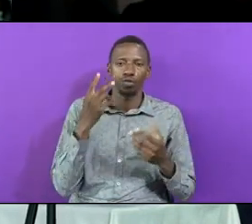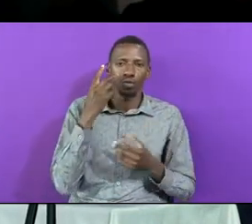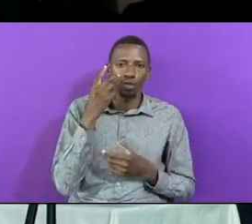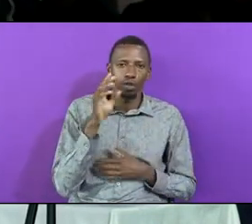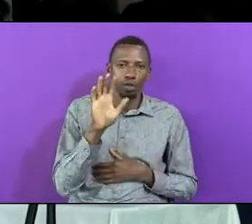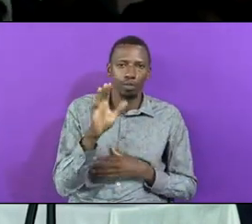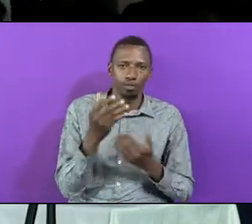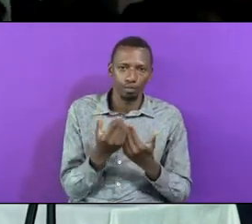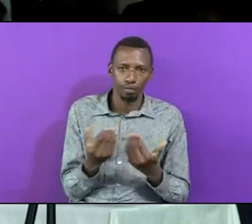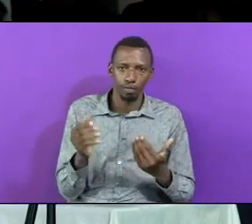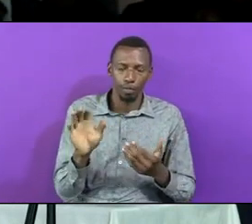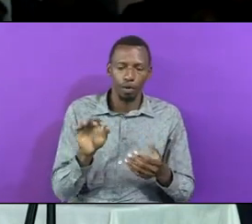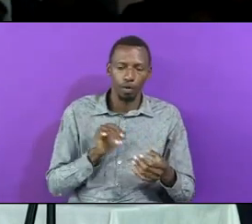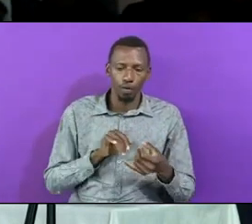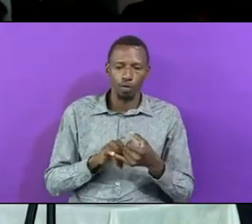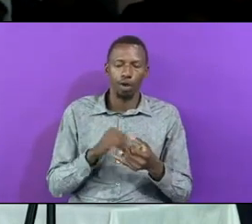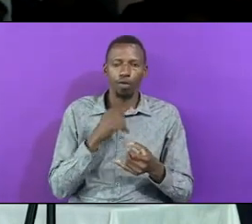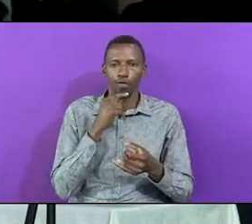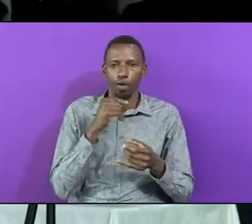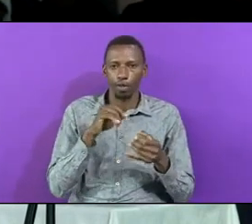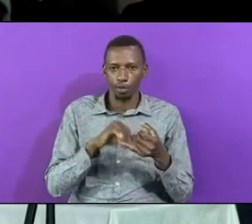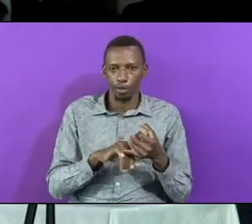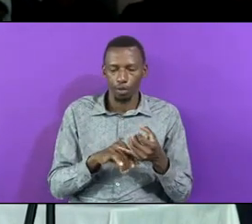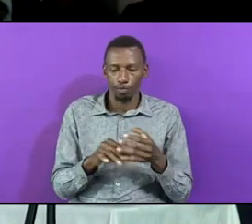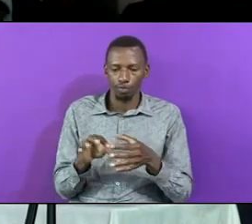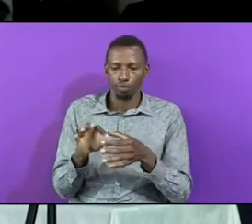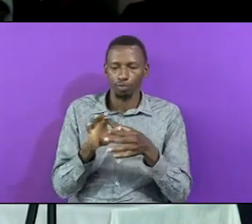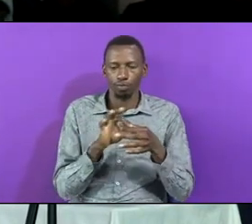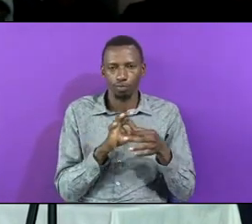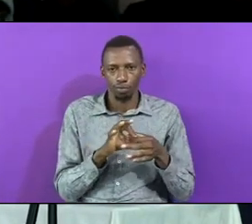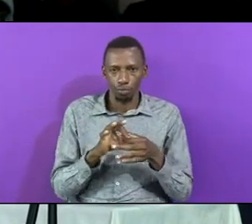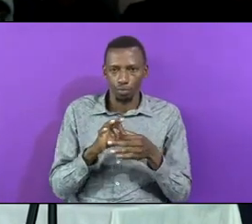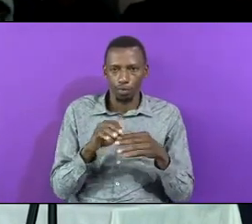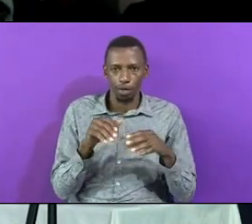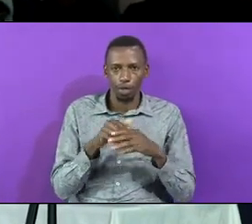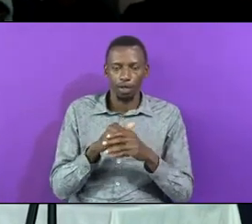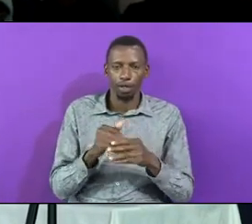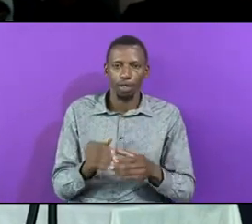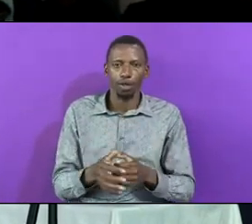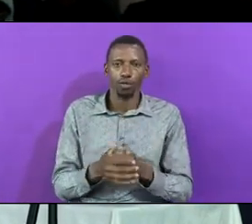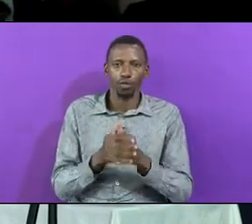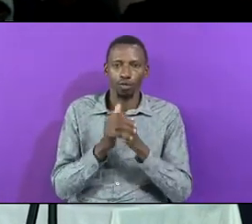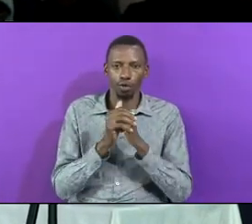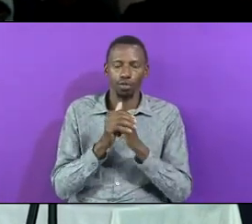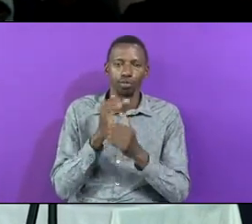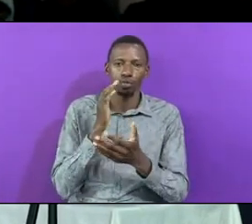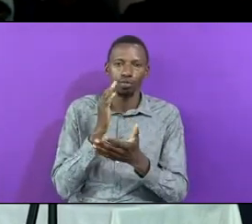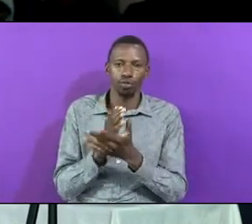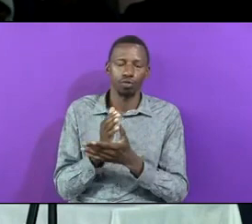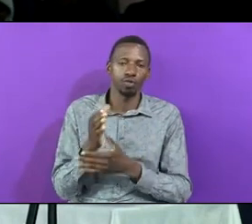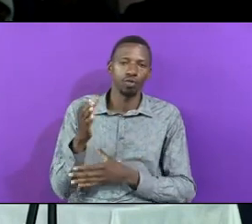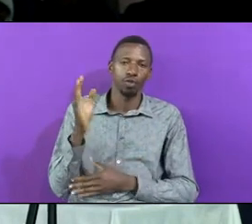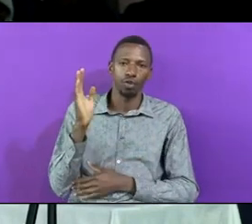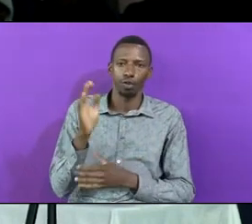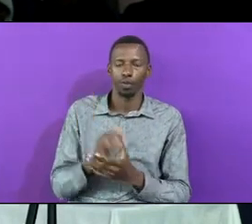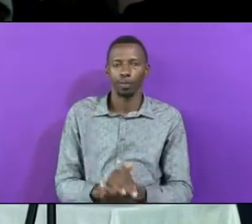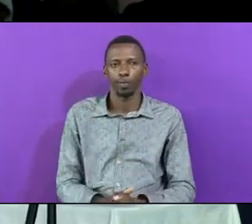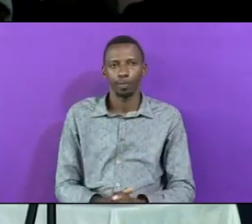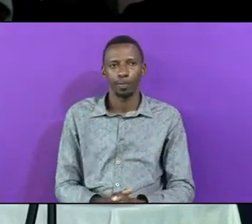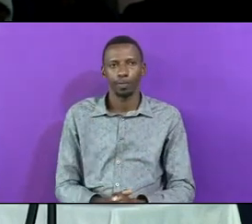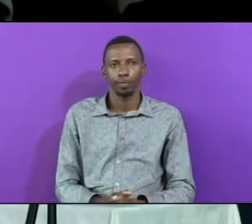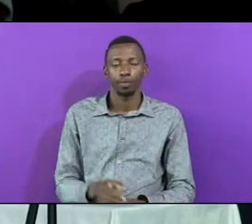Your Wife Your Husband United In The Worship Of True God God Must Speak